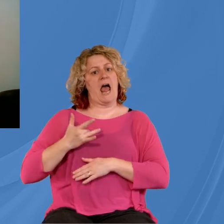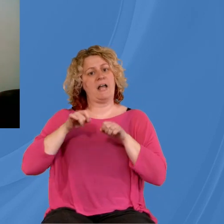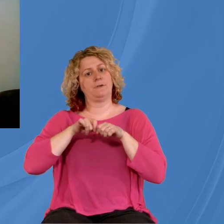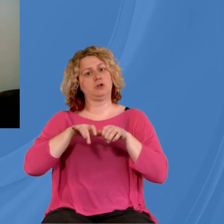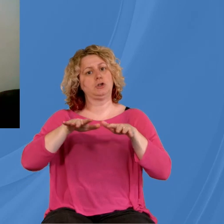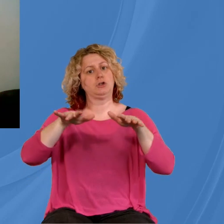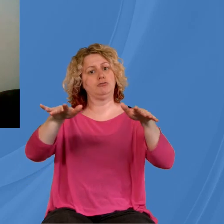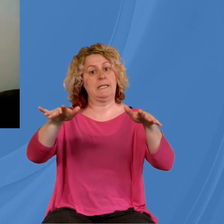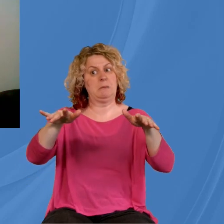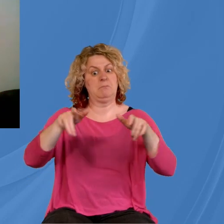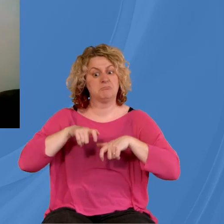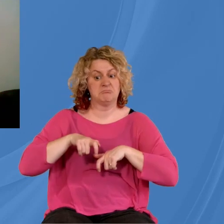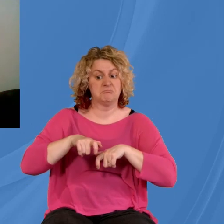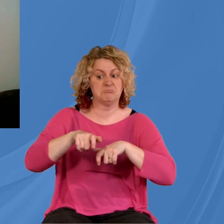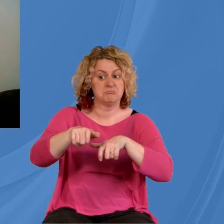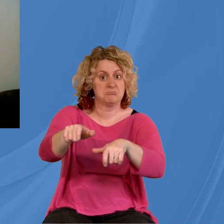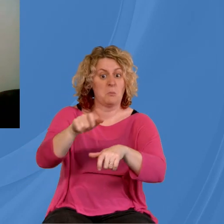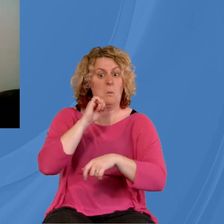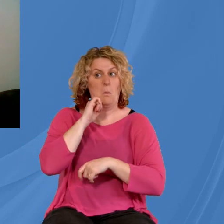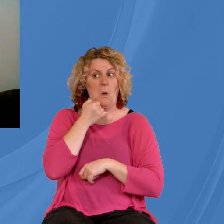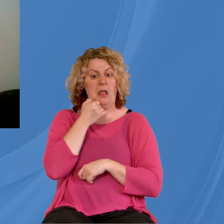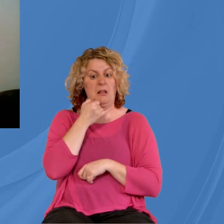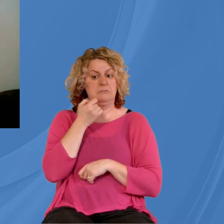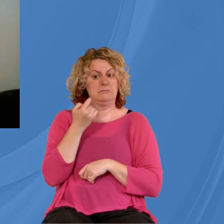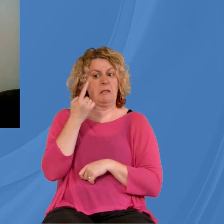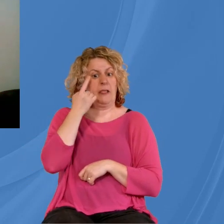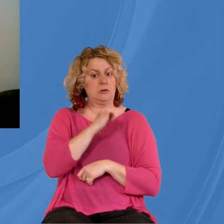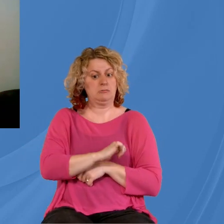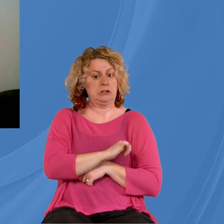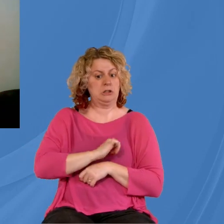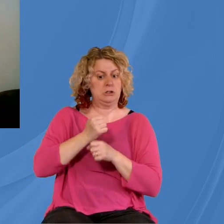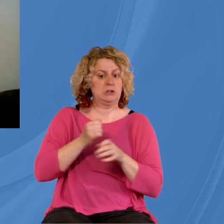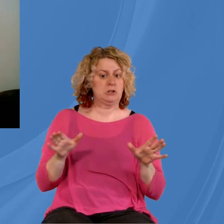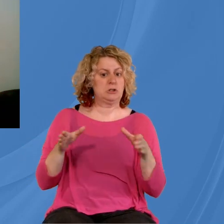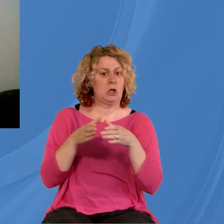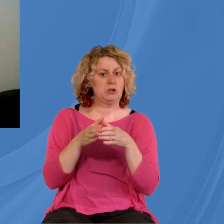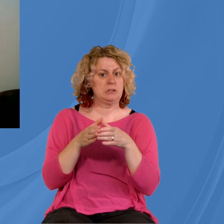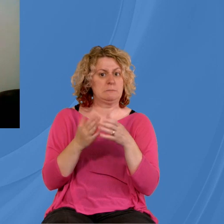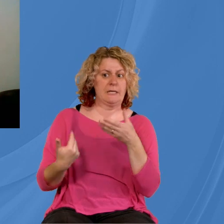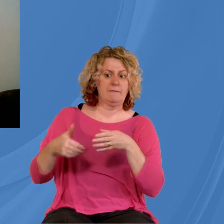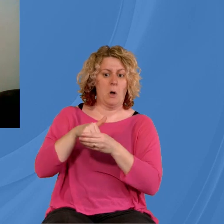can we, as Christians and churches, make the most of live streams going forward?